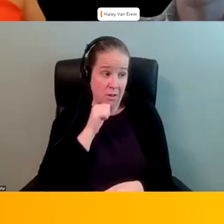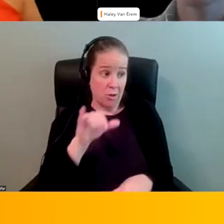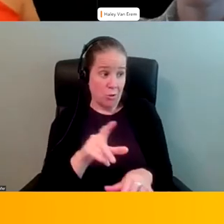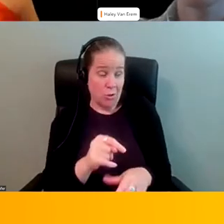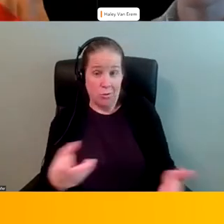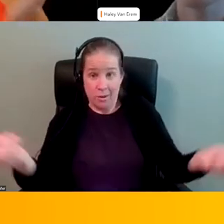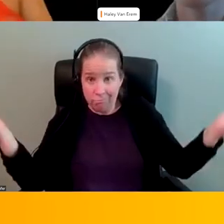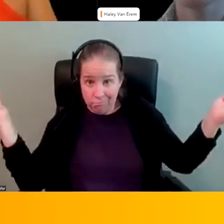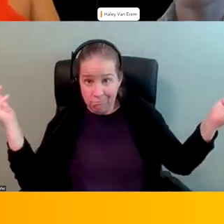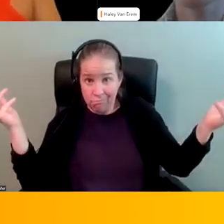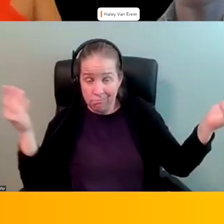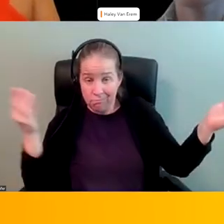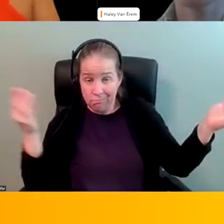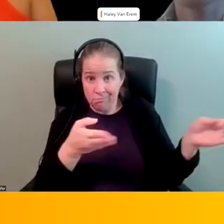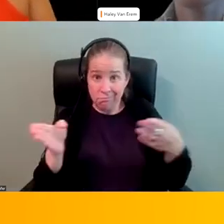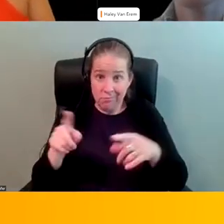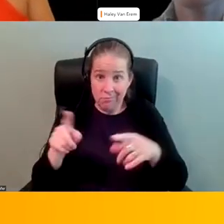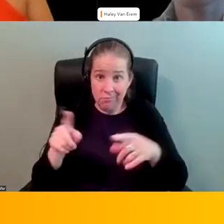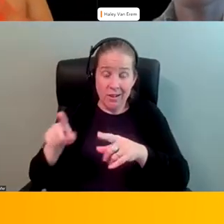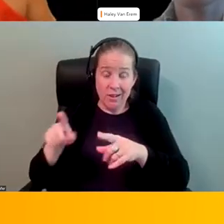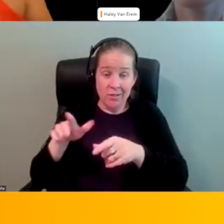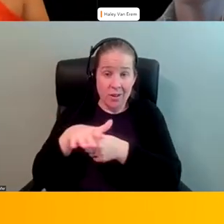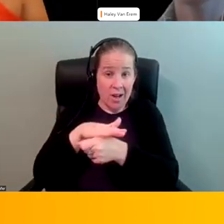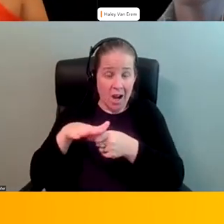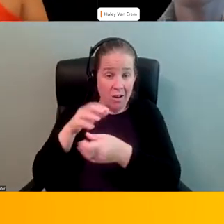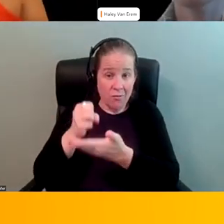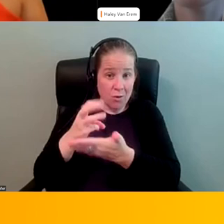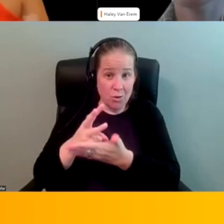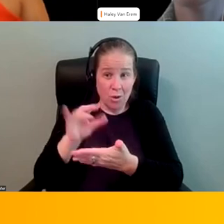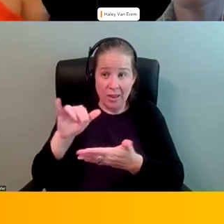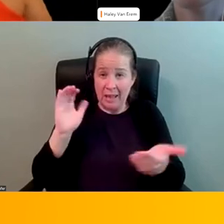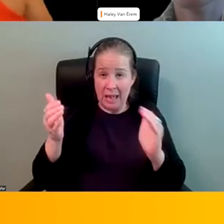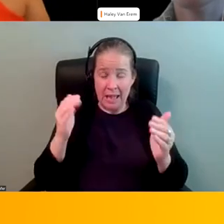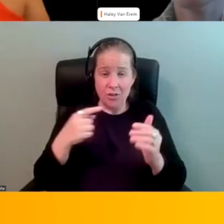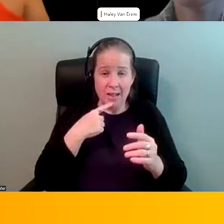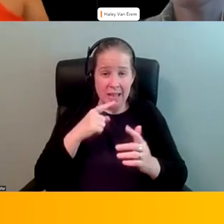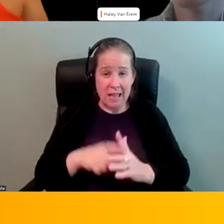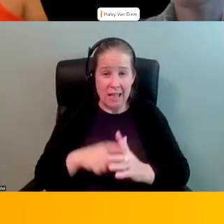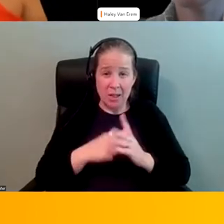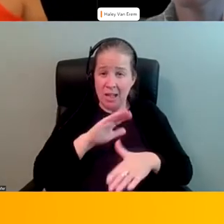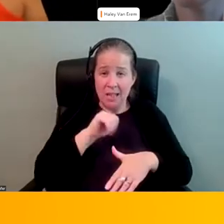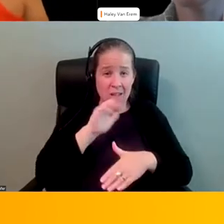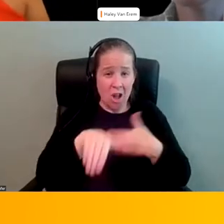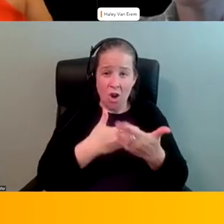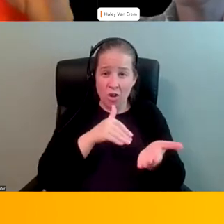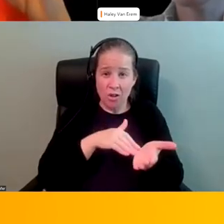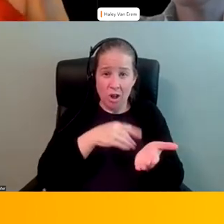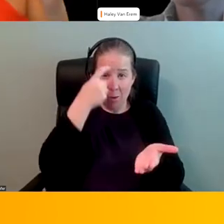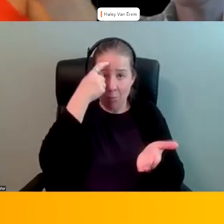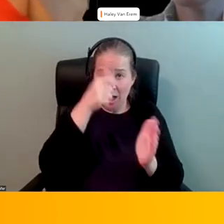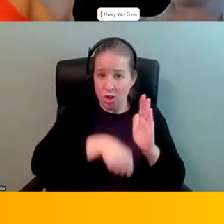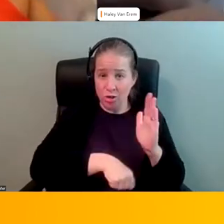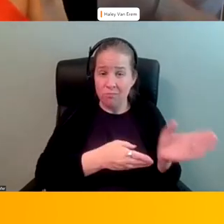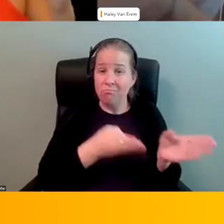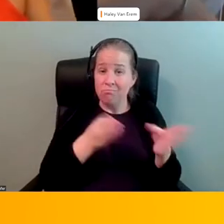like then go into a different area of social work like that analogy i used at the beginning not every doctor's a brain surgeon there